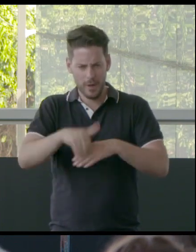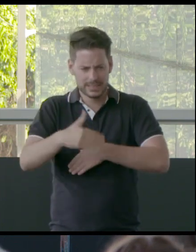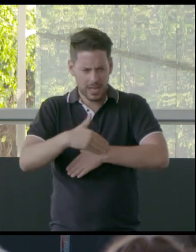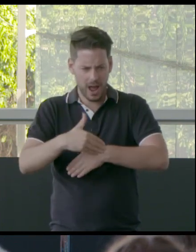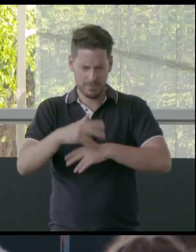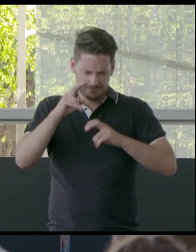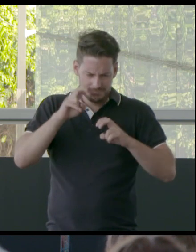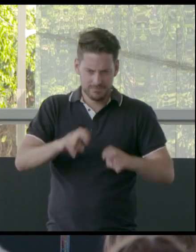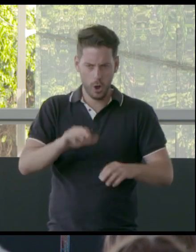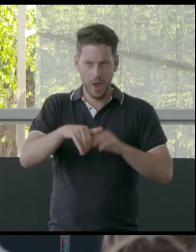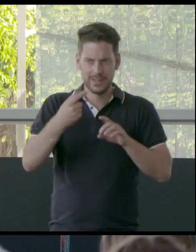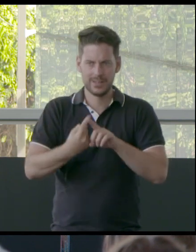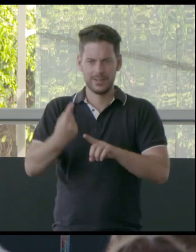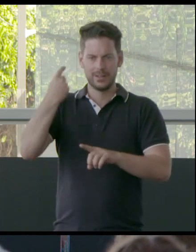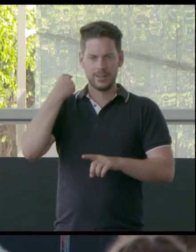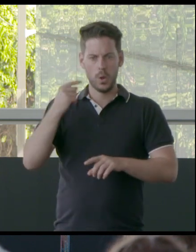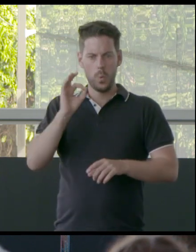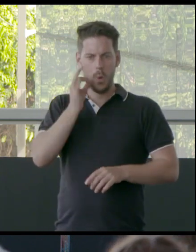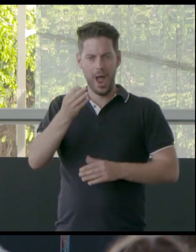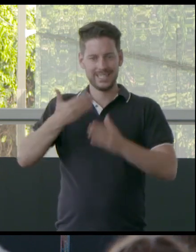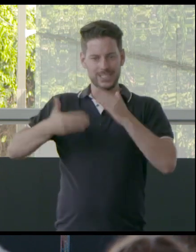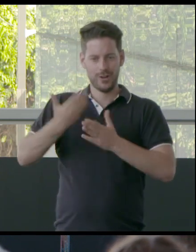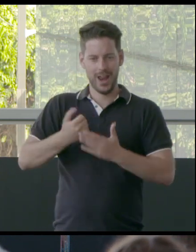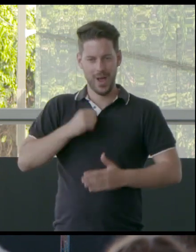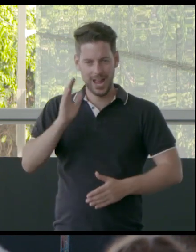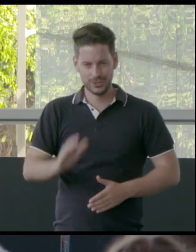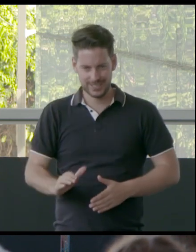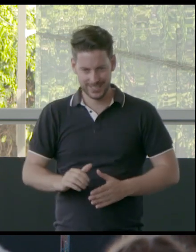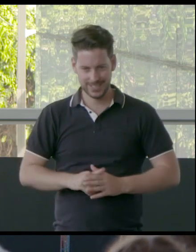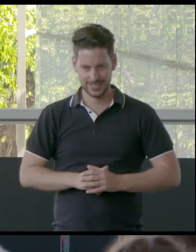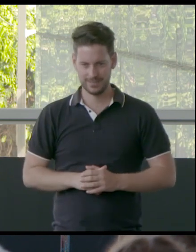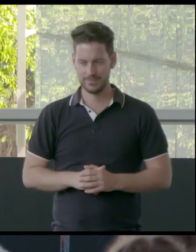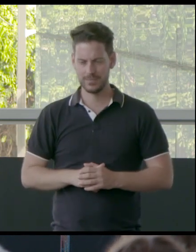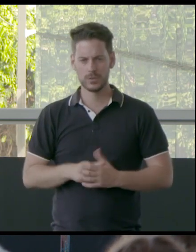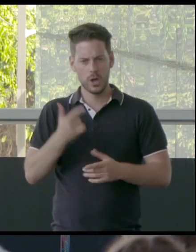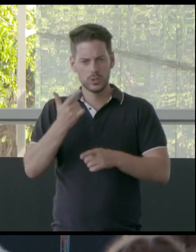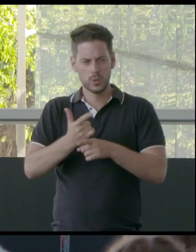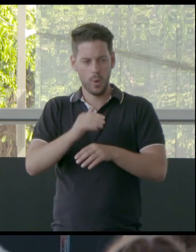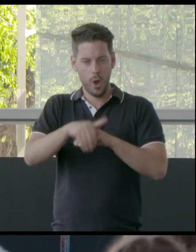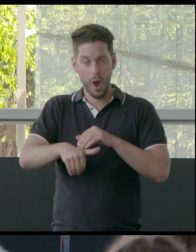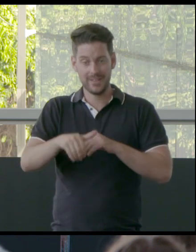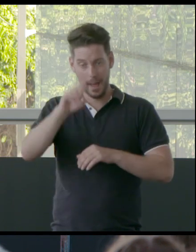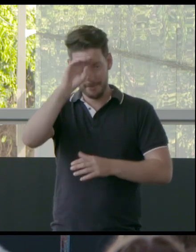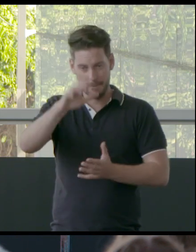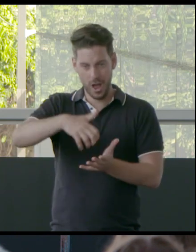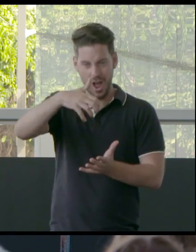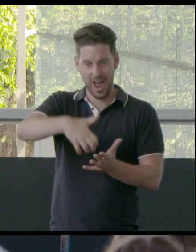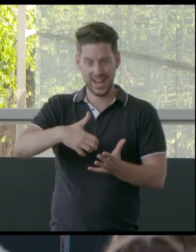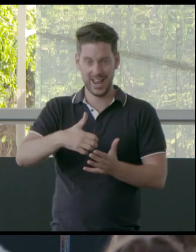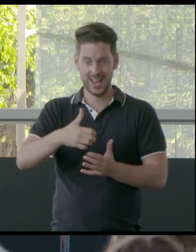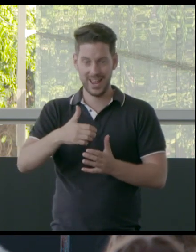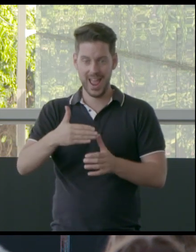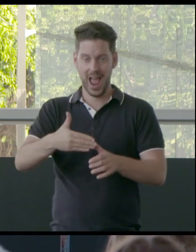look deeper into the colonial history on our country and talk about the mining of our Aboriginal